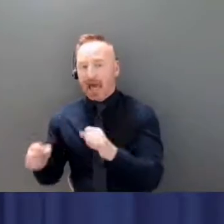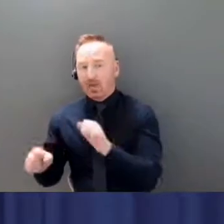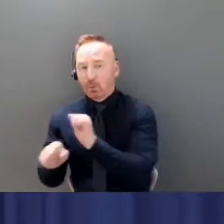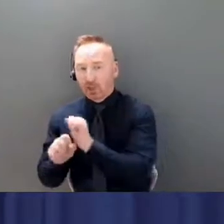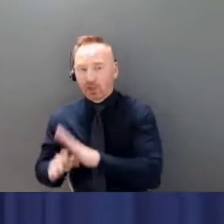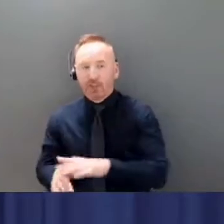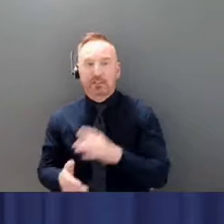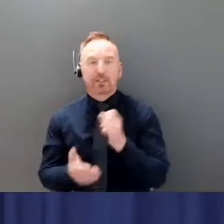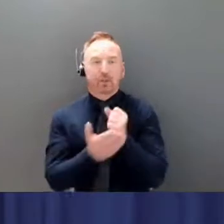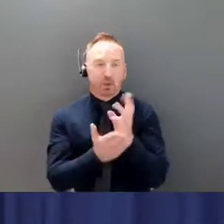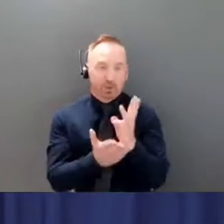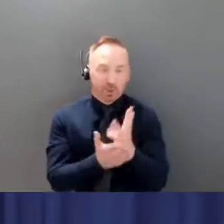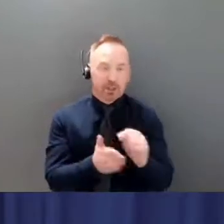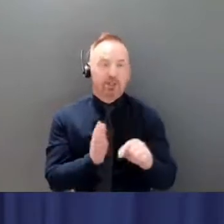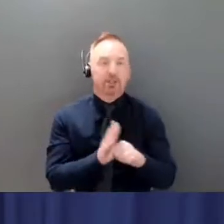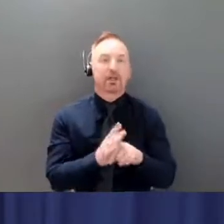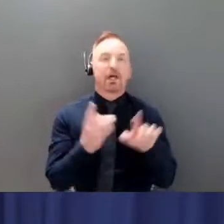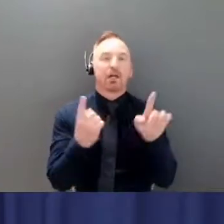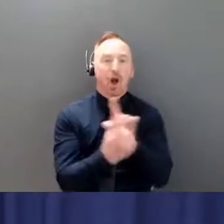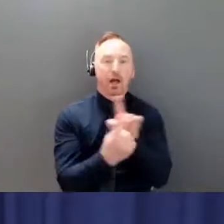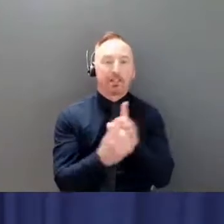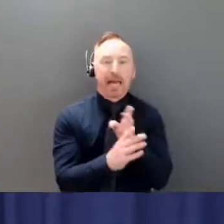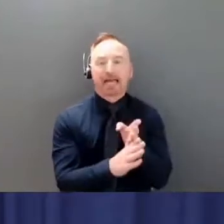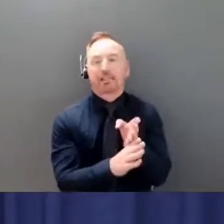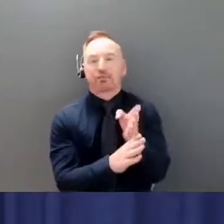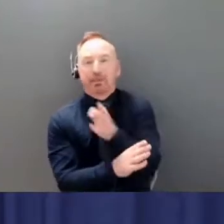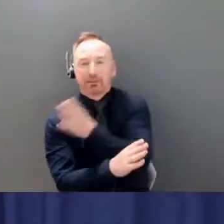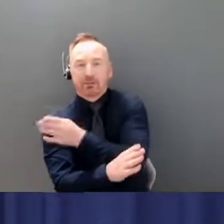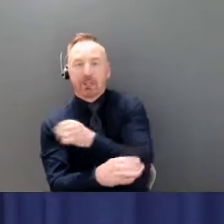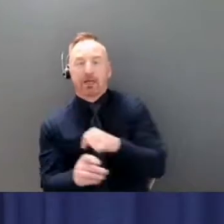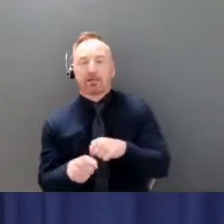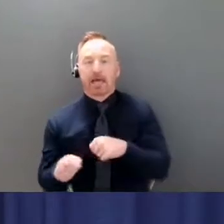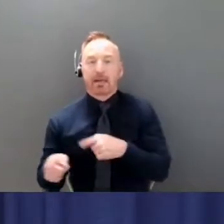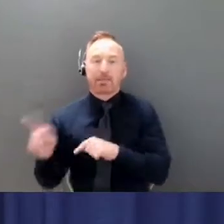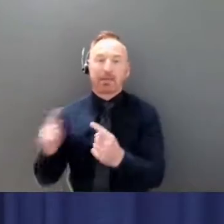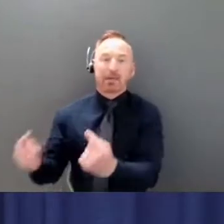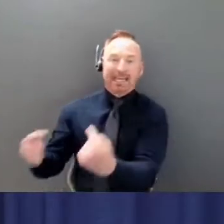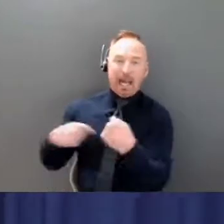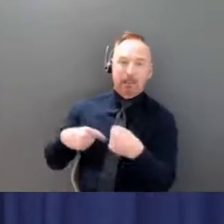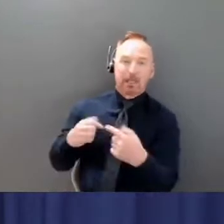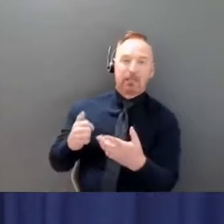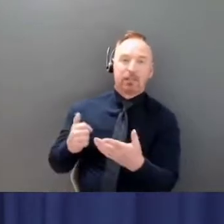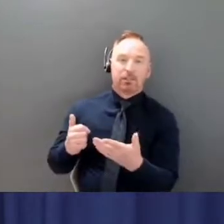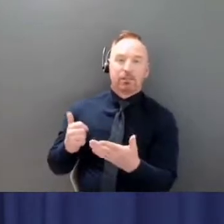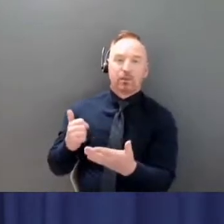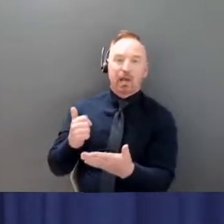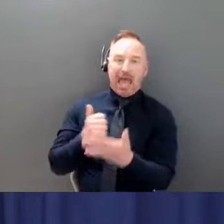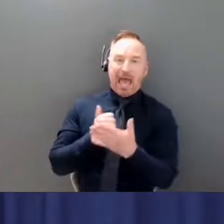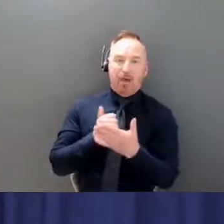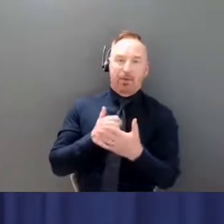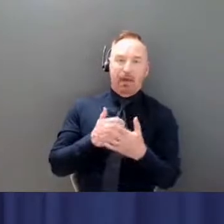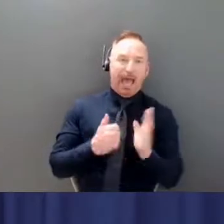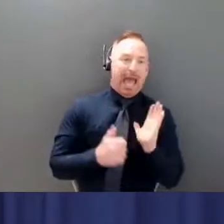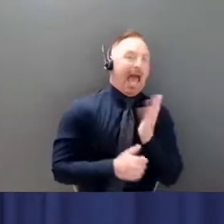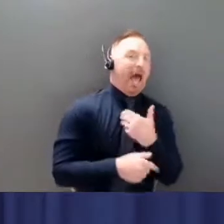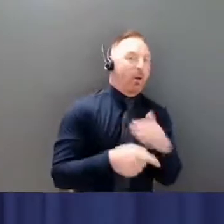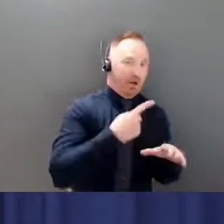people who can alleviate the stress that's currently on our folks here, I expect